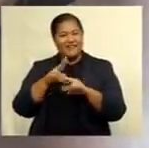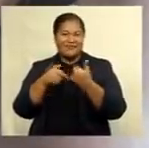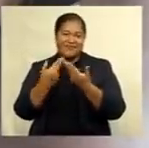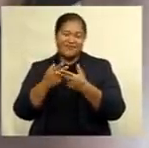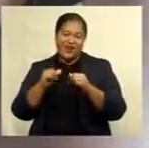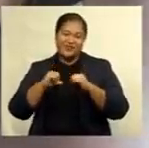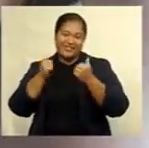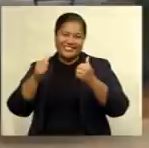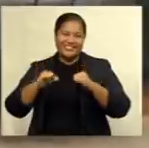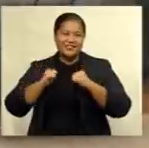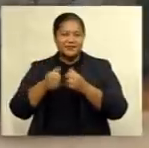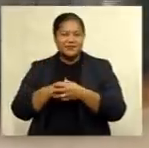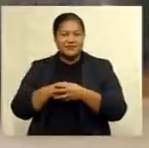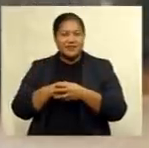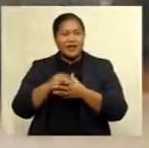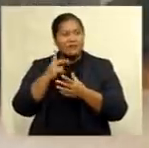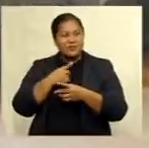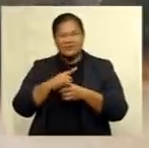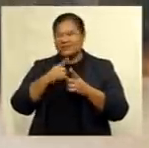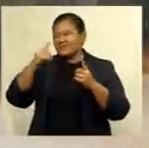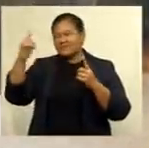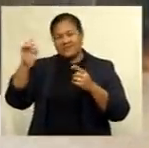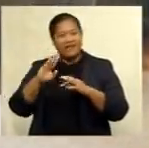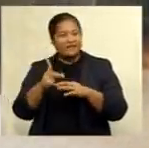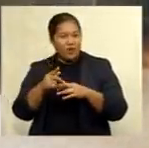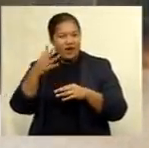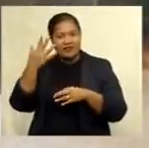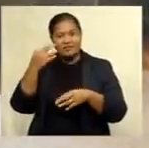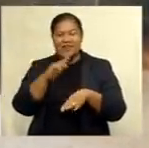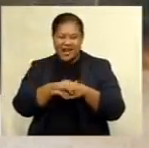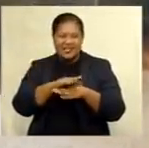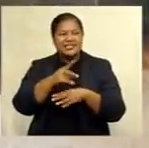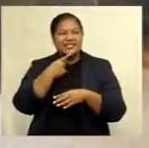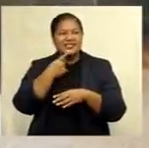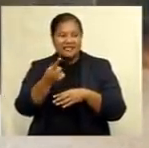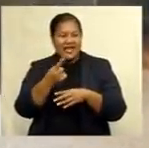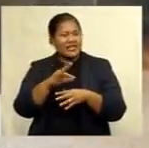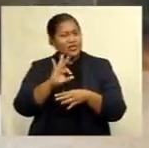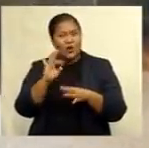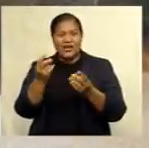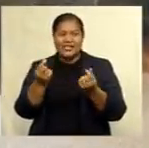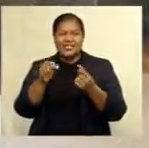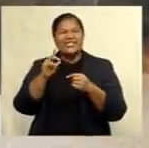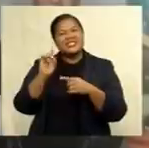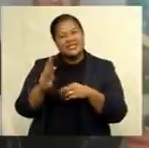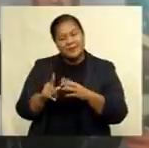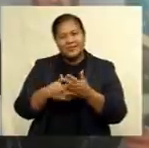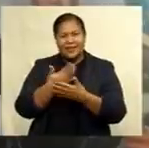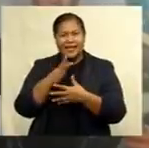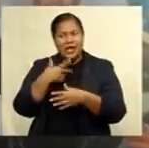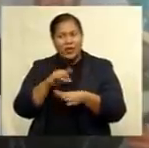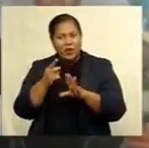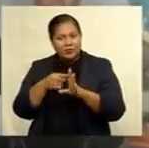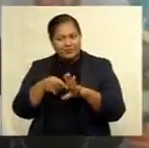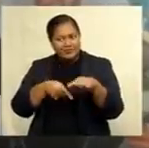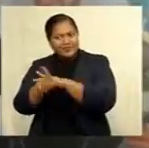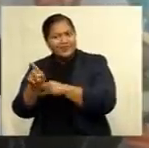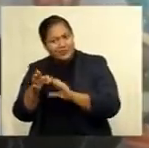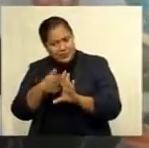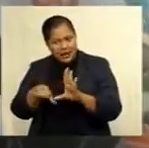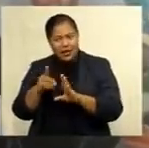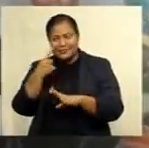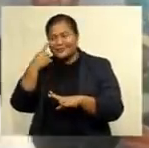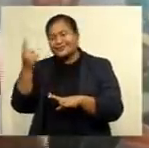He has been away for months and he says it was not easy and there were days when he wanted to break camp just to see his